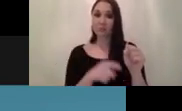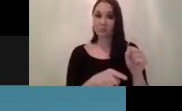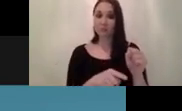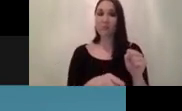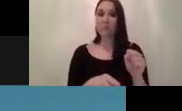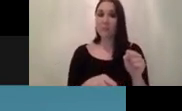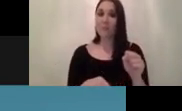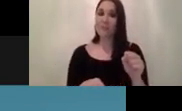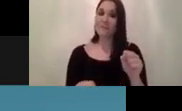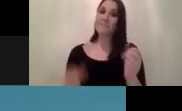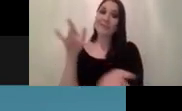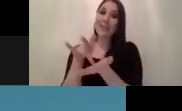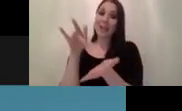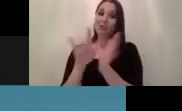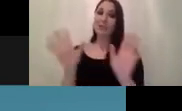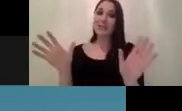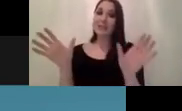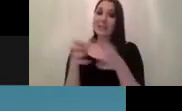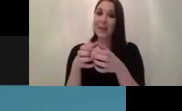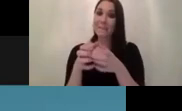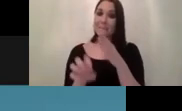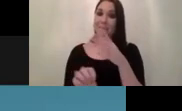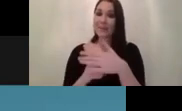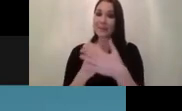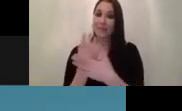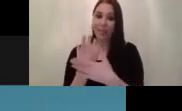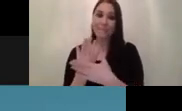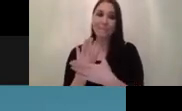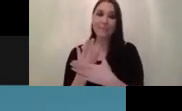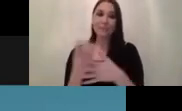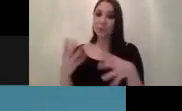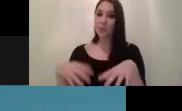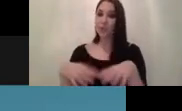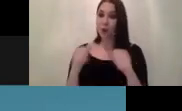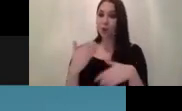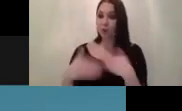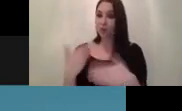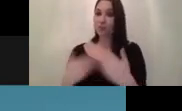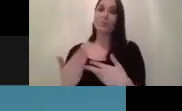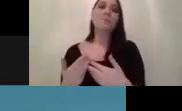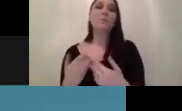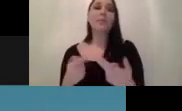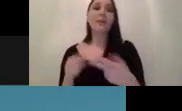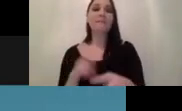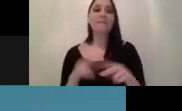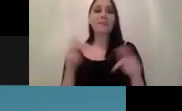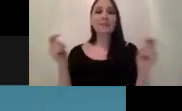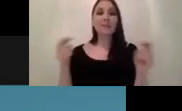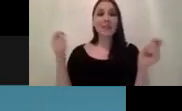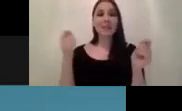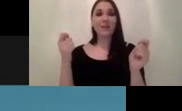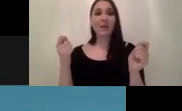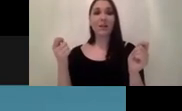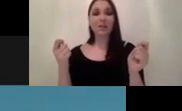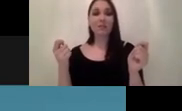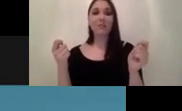a central team that develops machine learning pocs and just get started with machine learning if you have successfully completed some pocs you